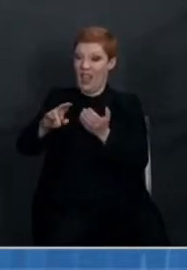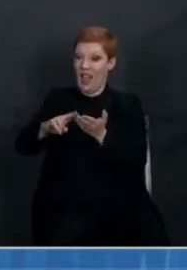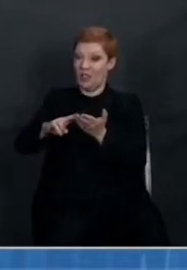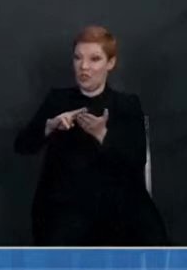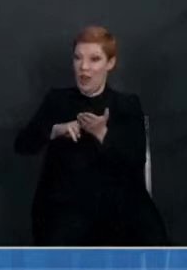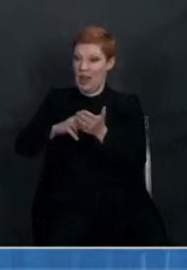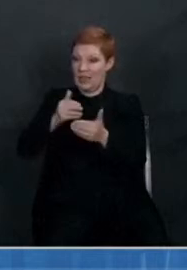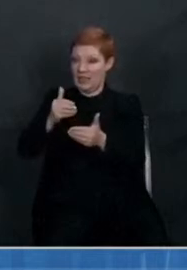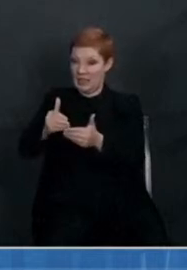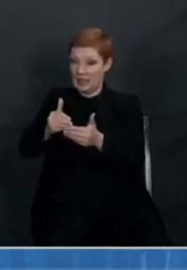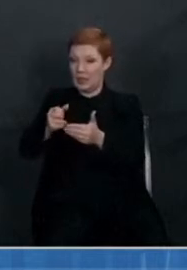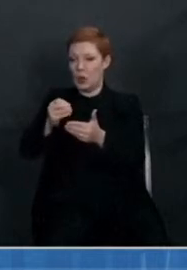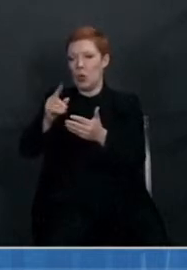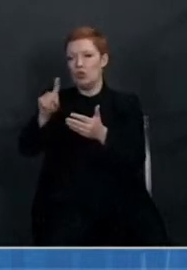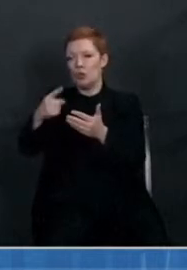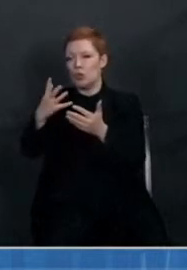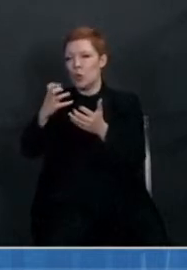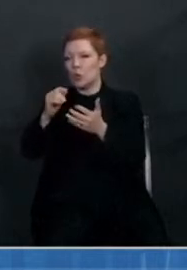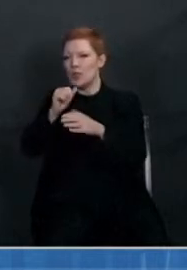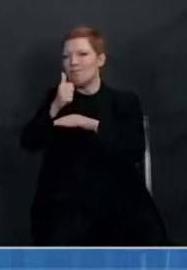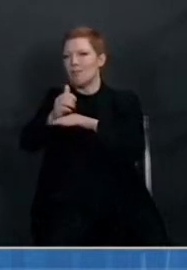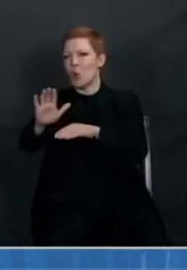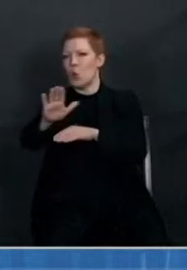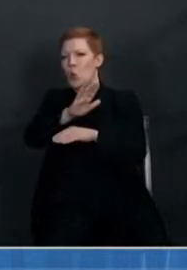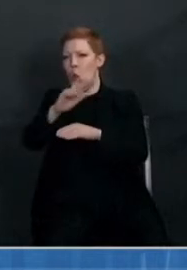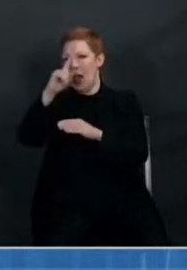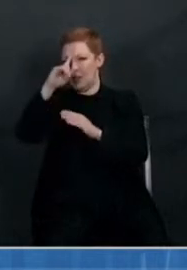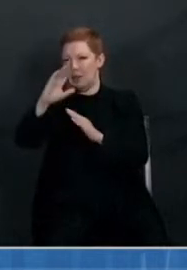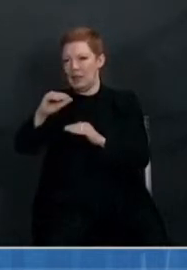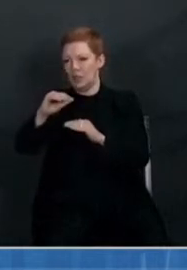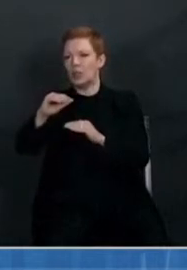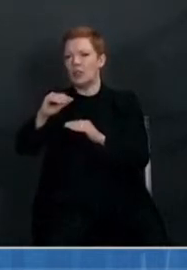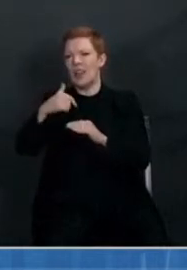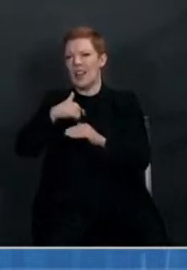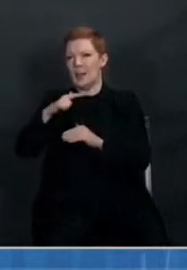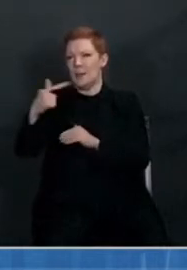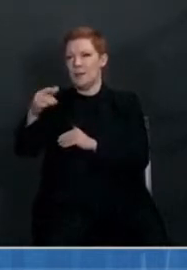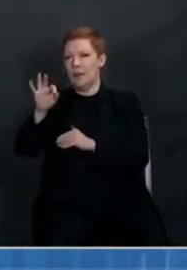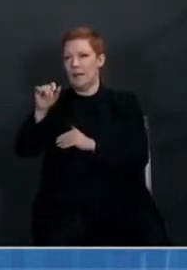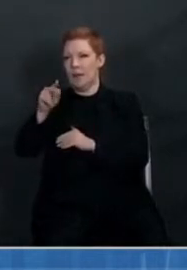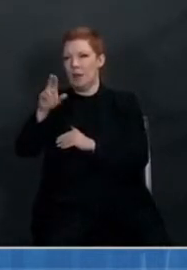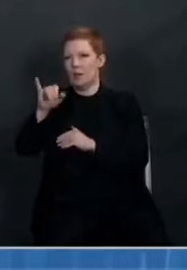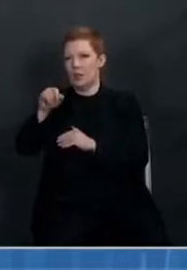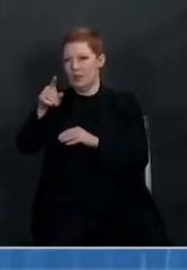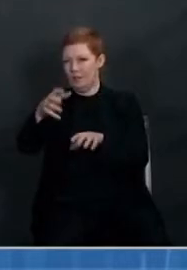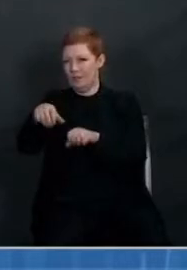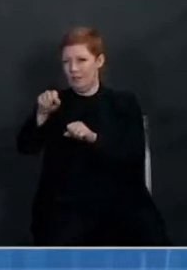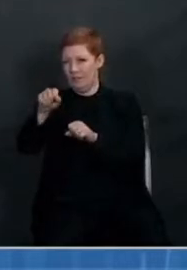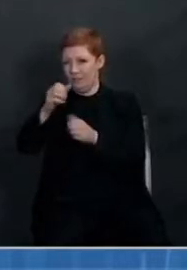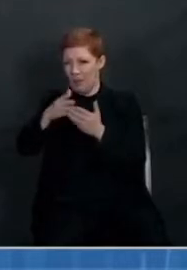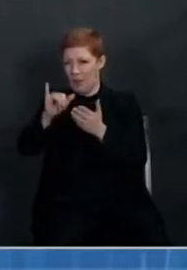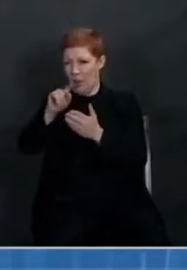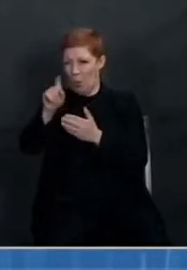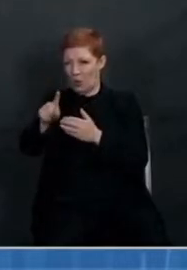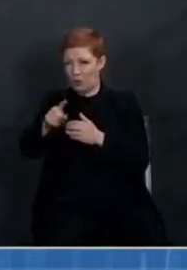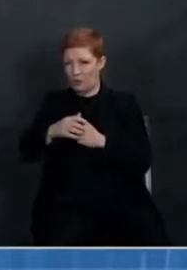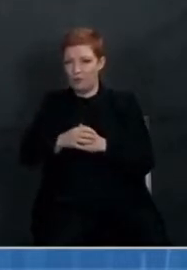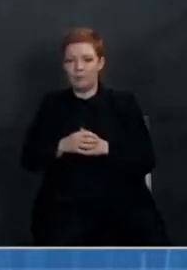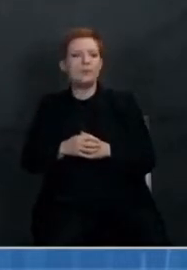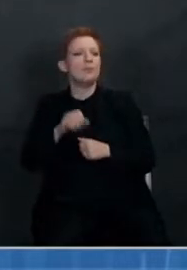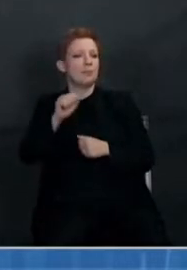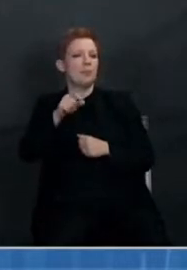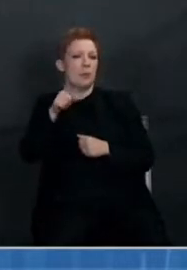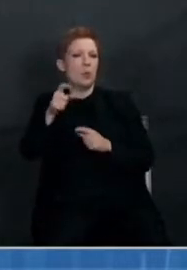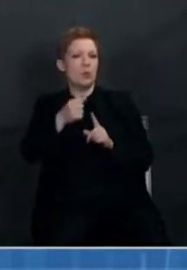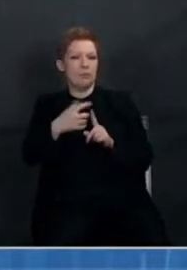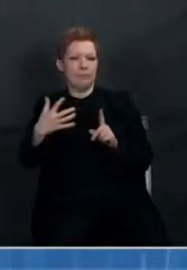So just to set expectations. Dr. Fauci, do you want to add anything and take the other part of the question? Yes, sure. I you explained it.